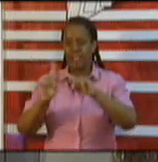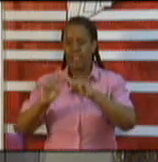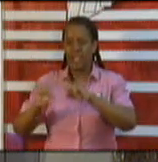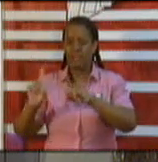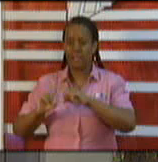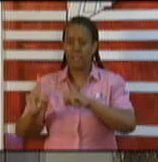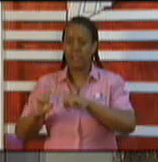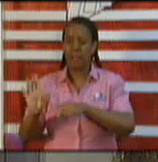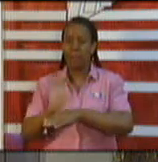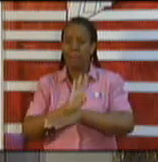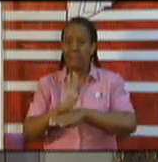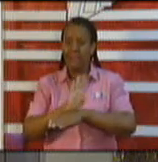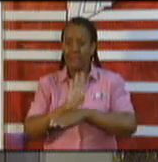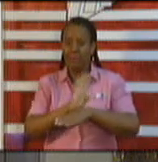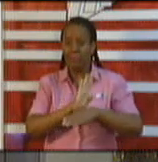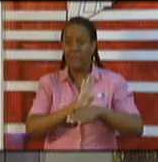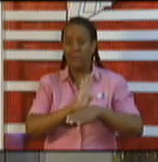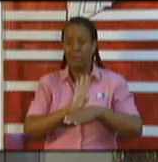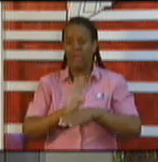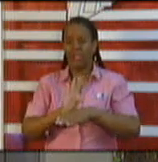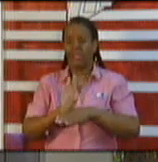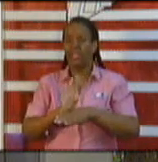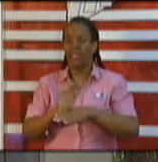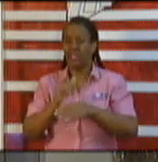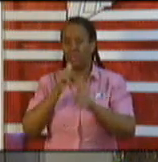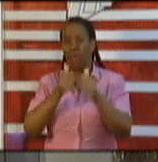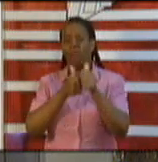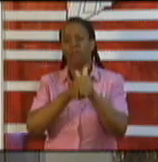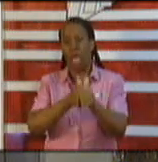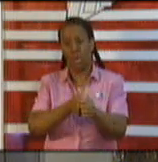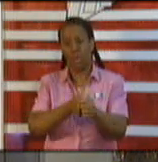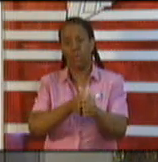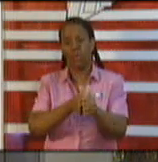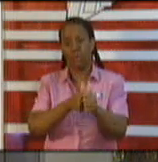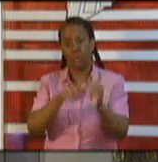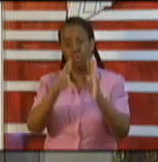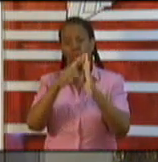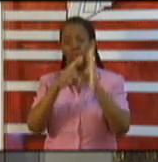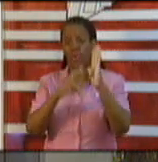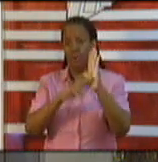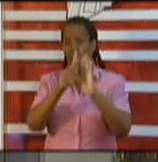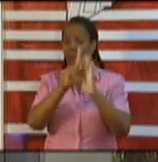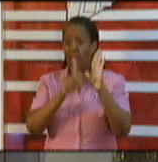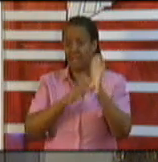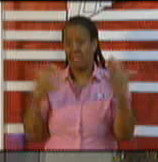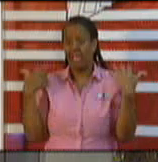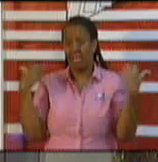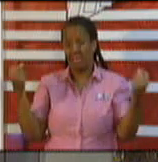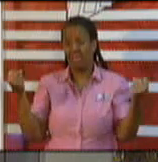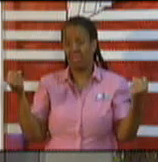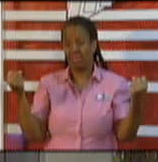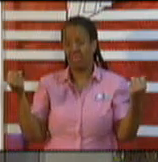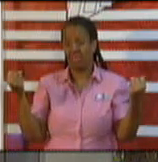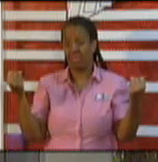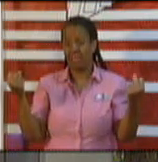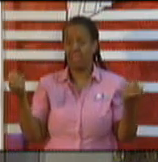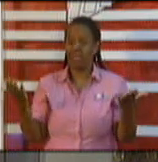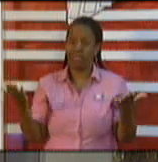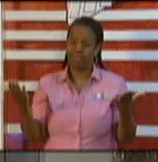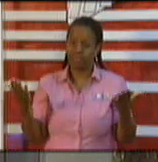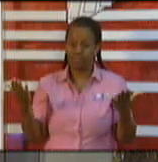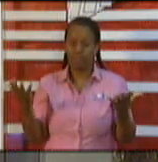lived up to their word. But before I do that, I do want to congratulate those industries that were opened up,